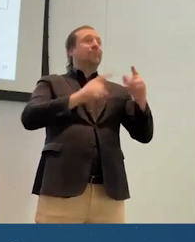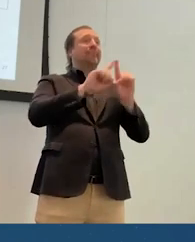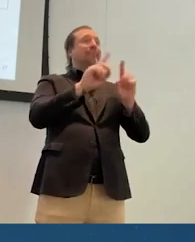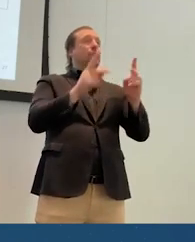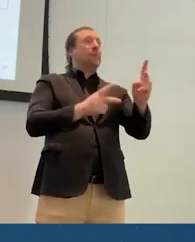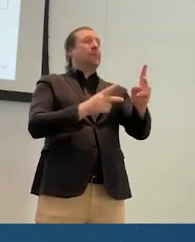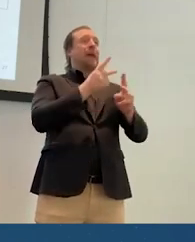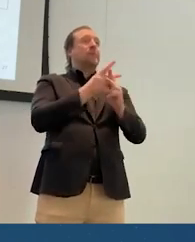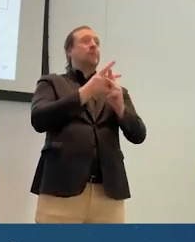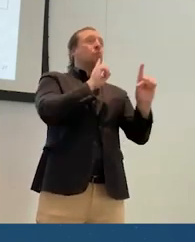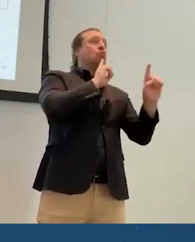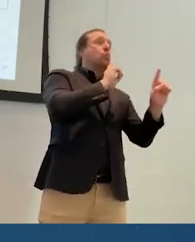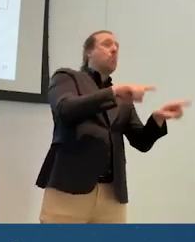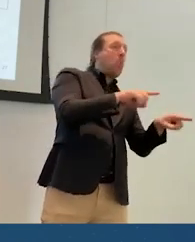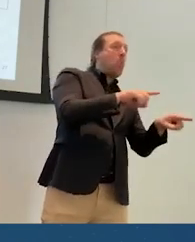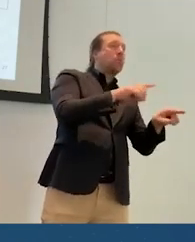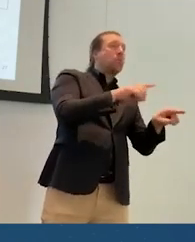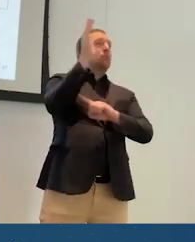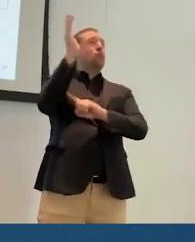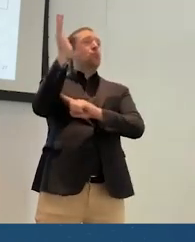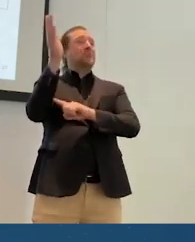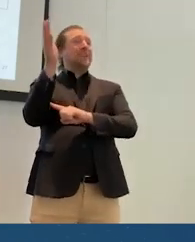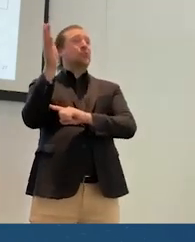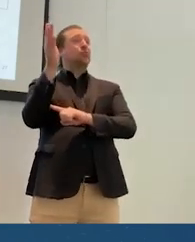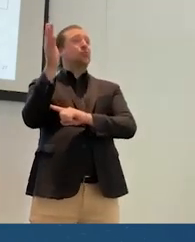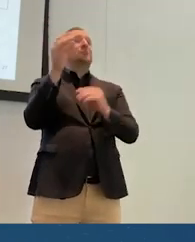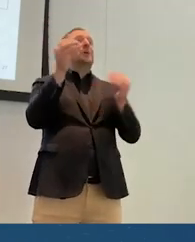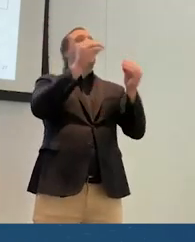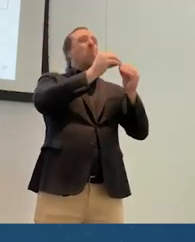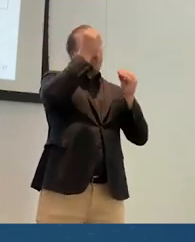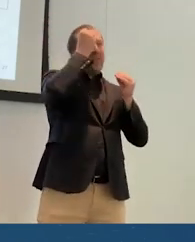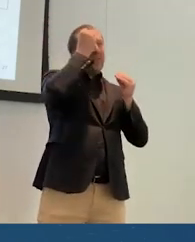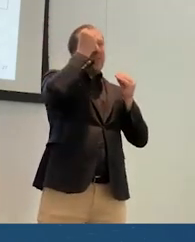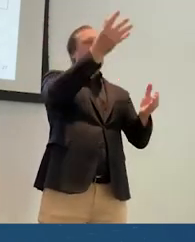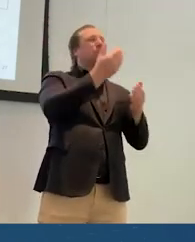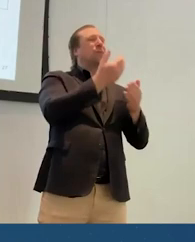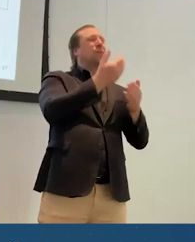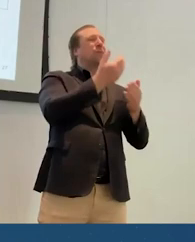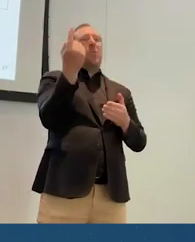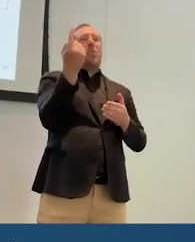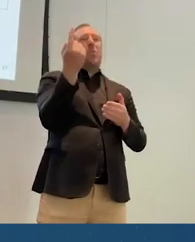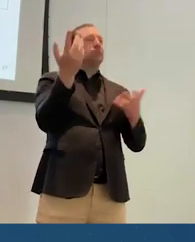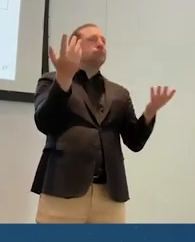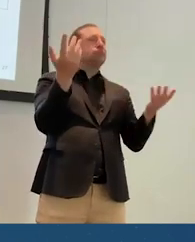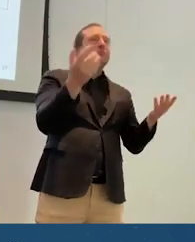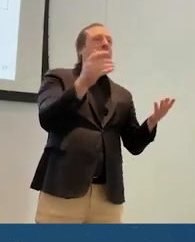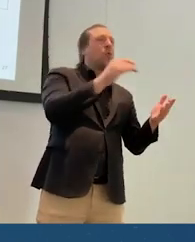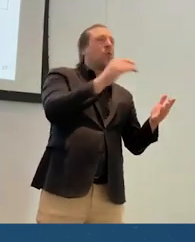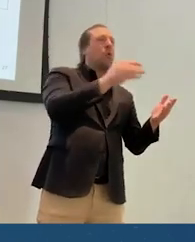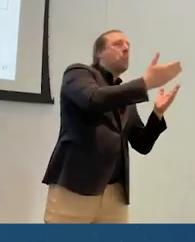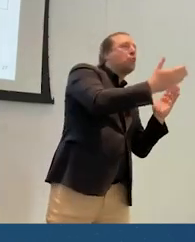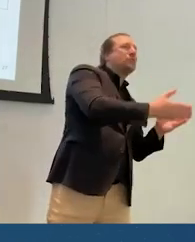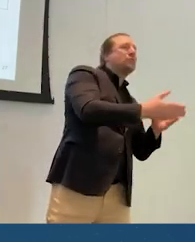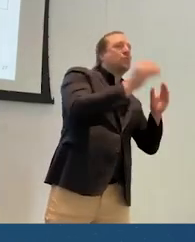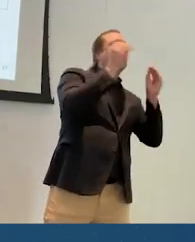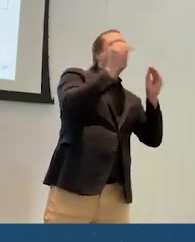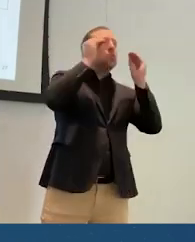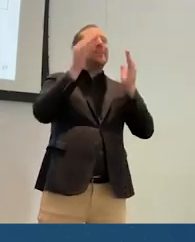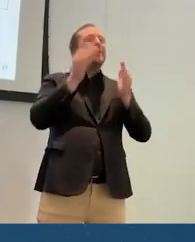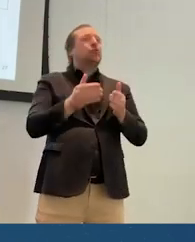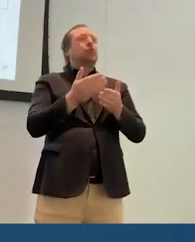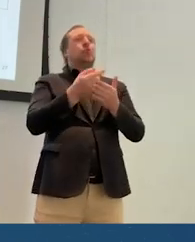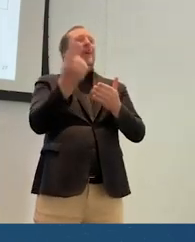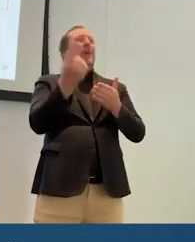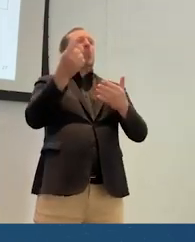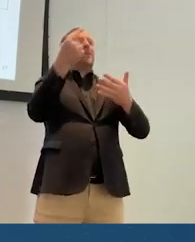reports and presentations and more information for everybody from, you know, purchasers to teachers to